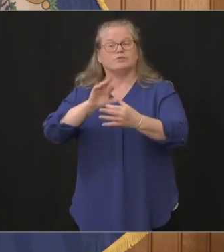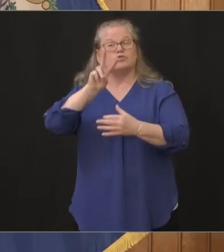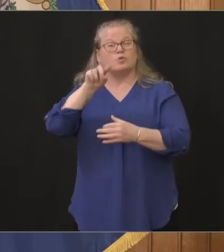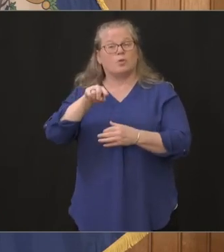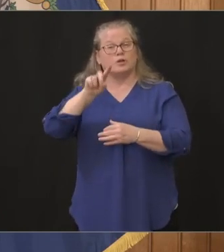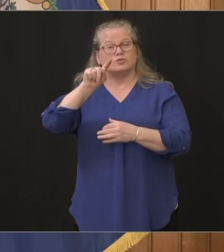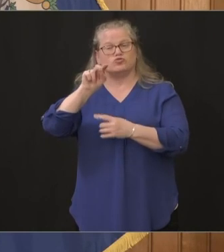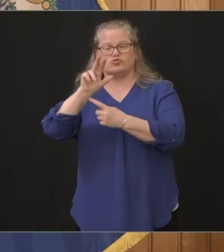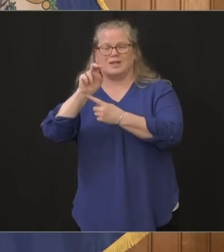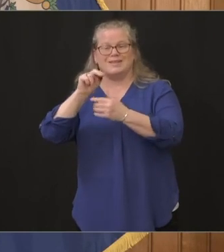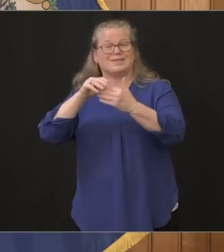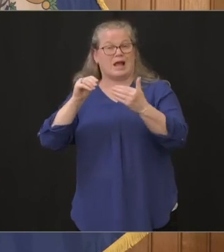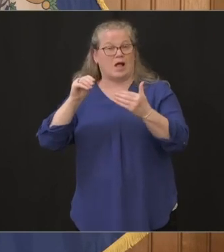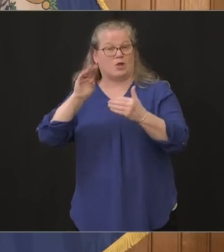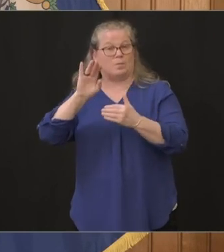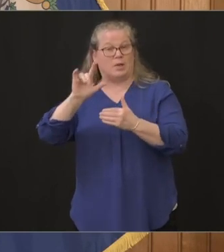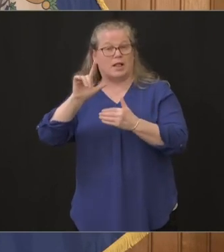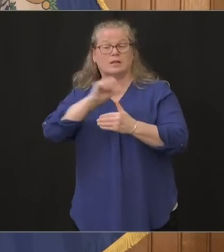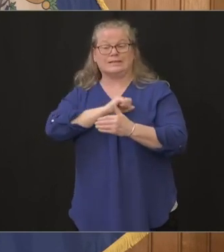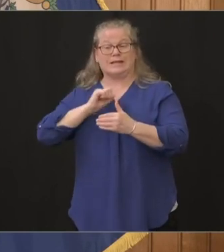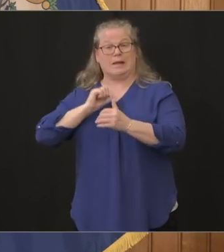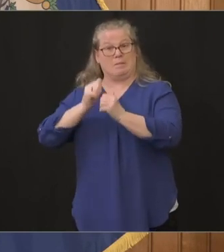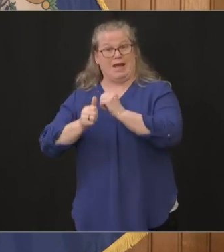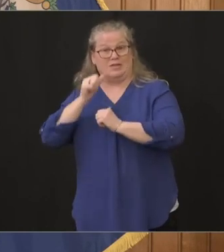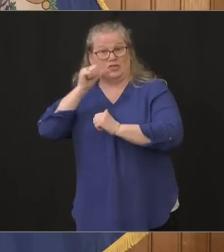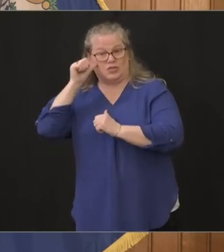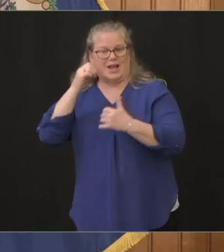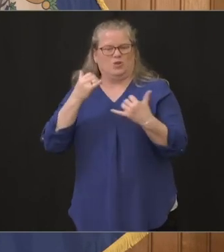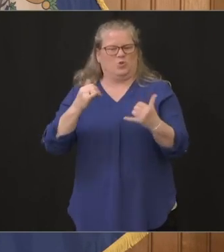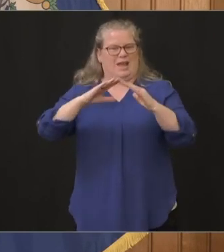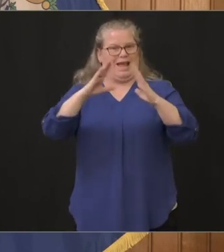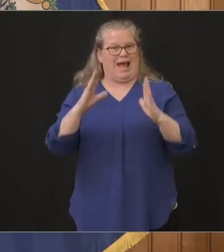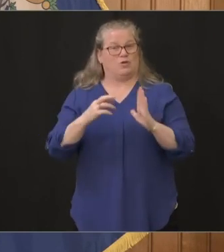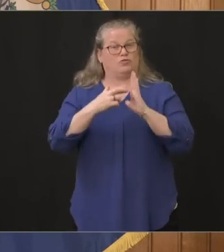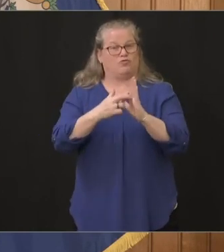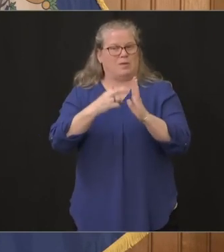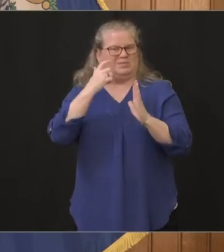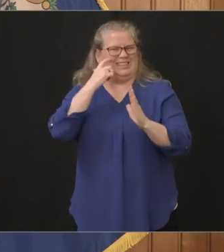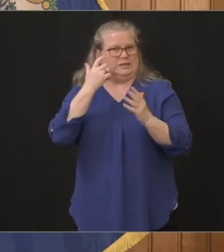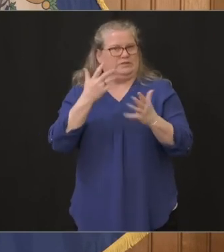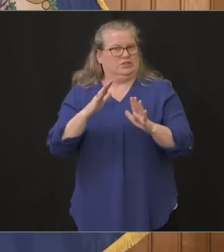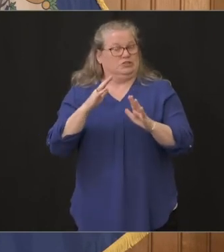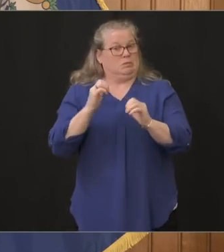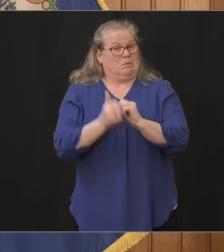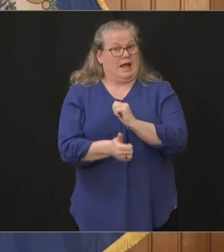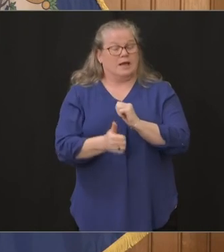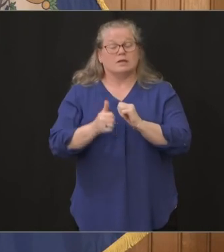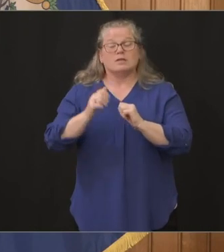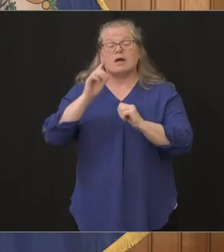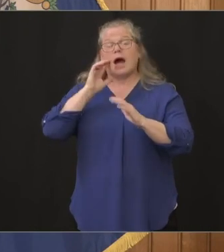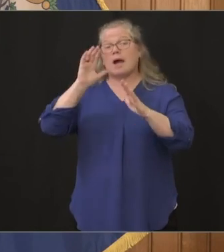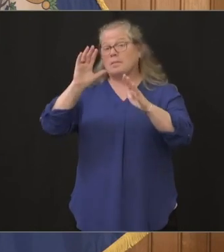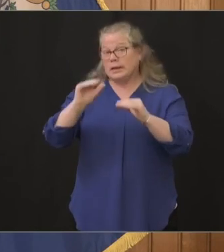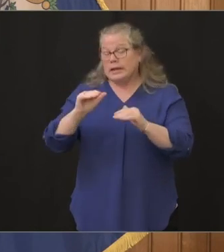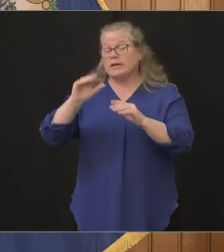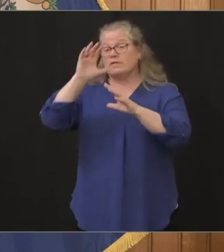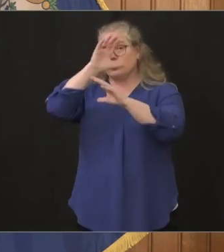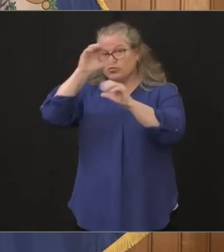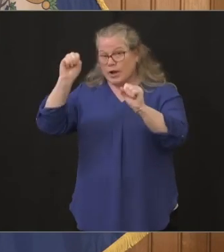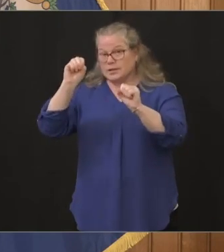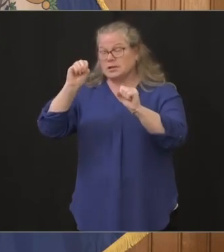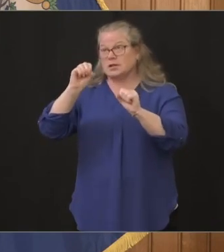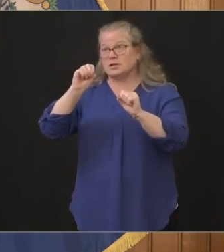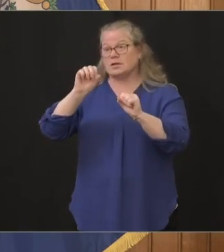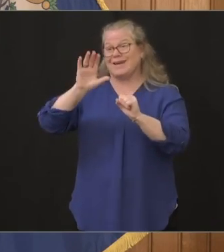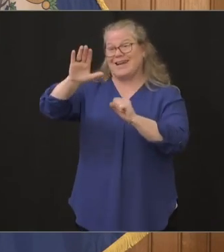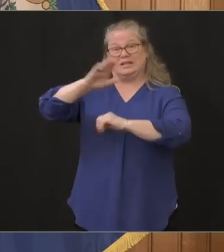passed in the House of Representatives I believe it will be on the president's desk hopefully by the time this press conference is over and we'll